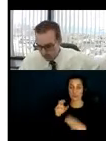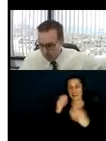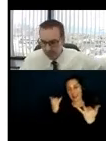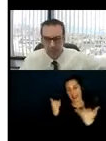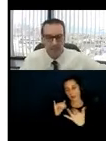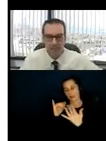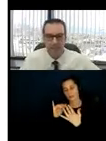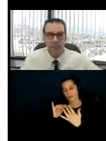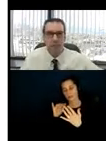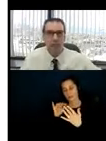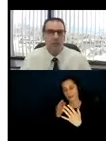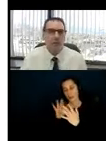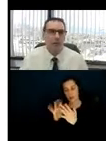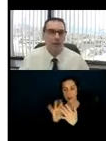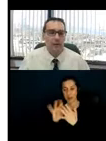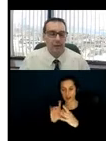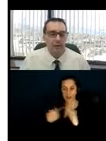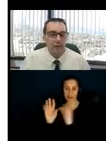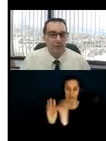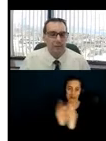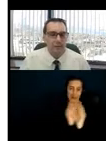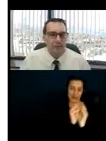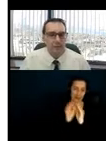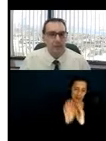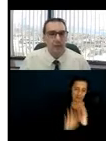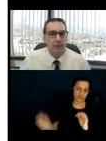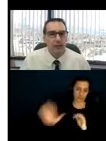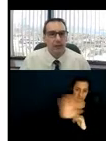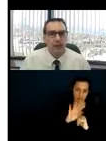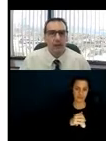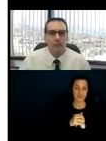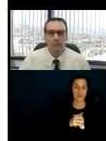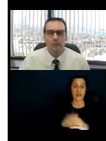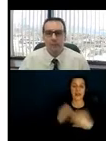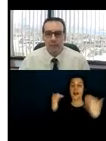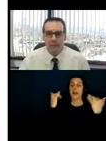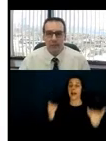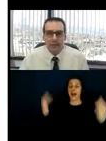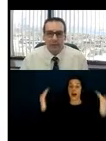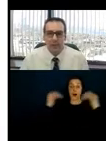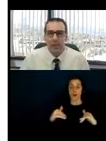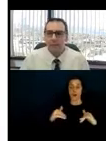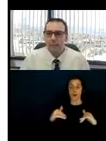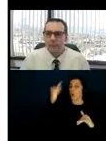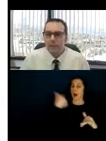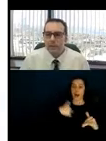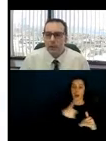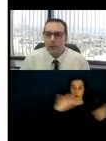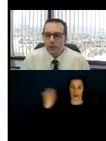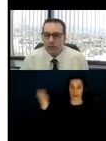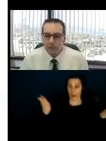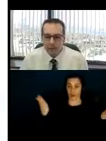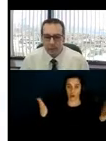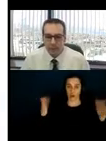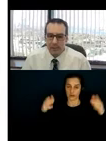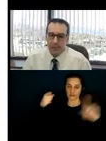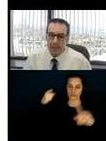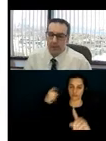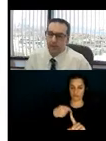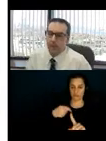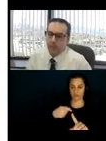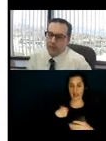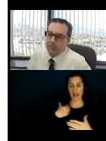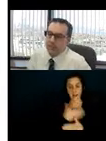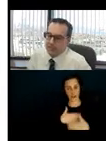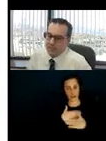So with that, let's get into why we're all here. And I appreciate everyone attending this training. So I want to share with you that there